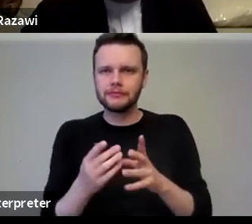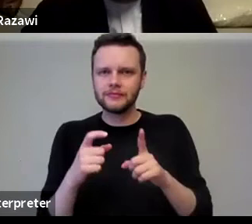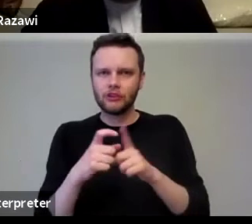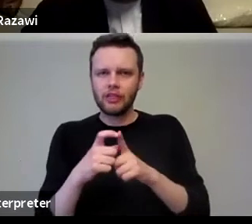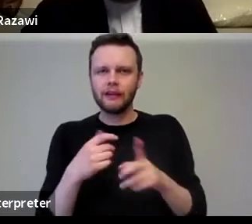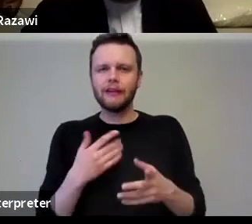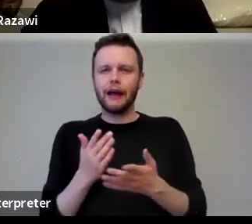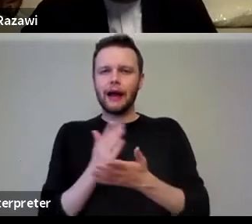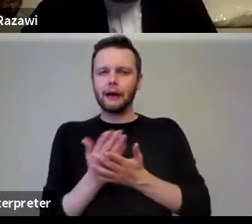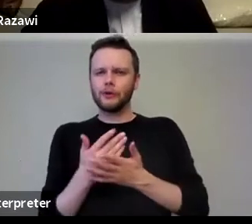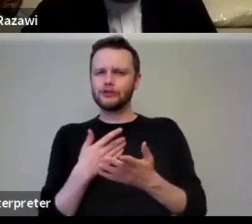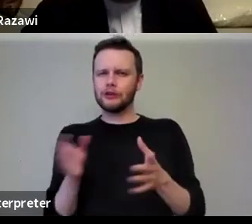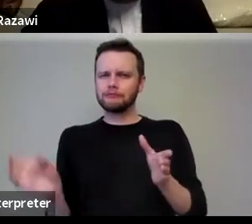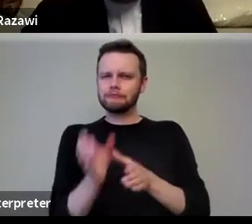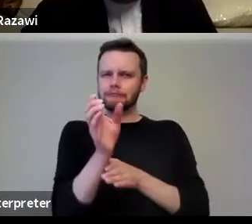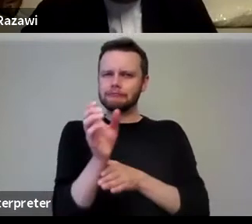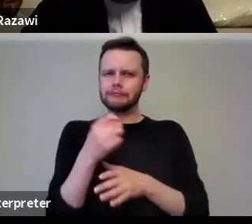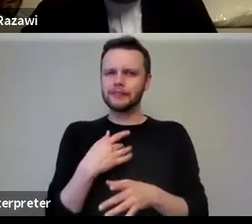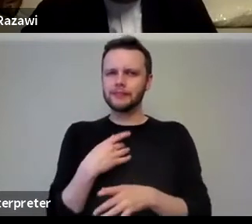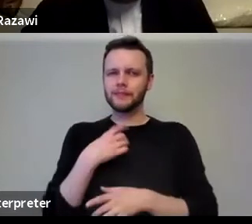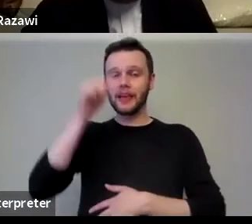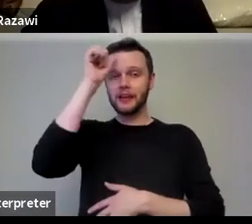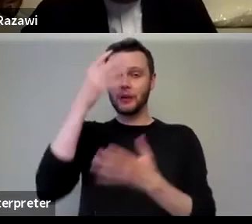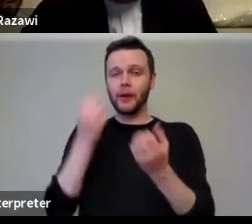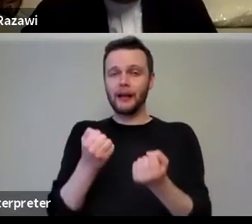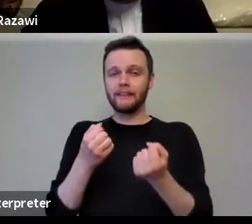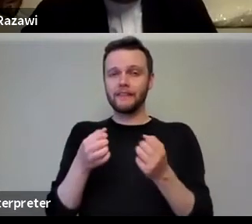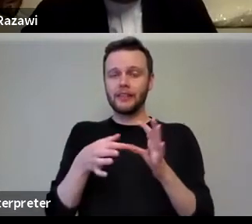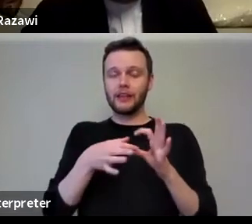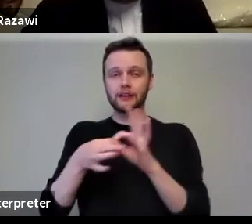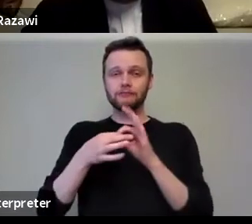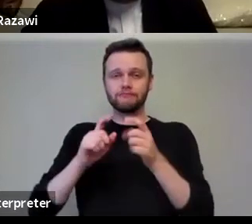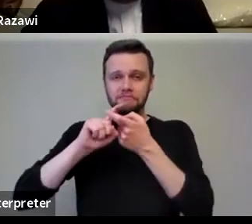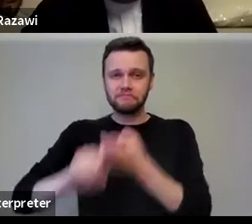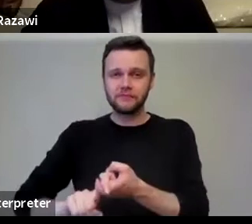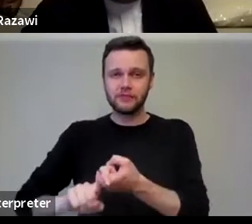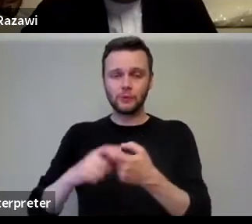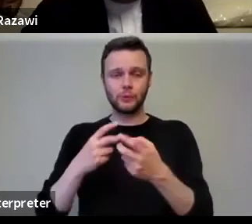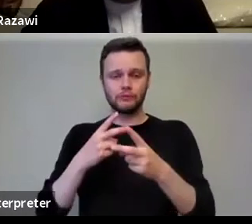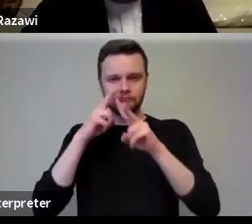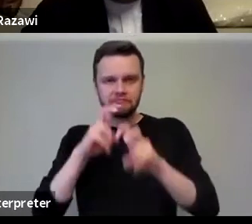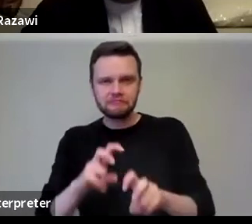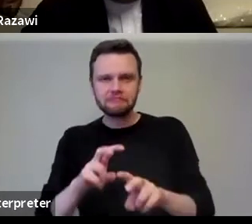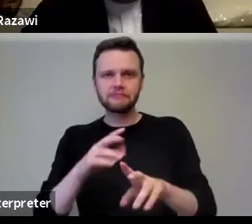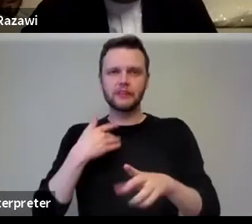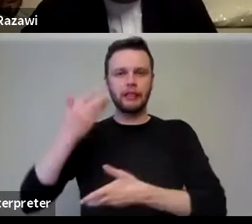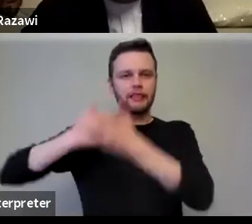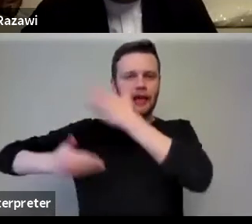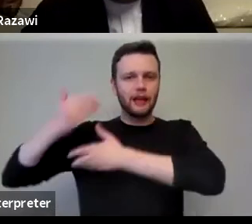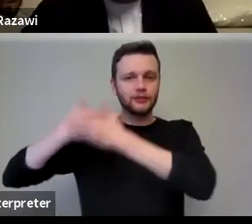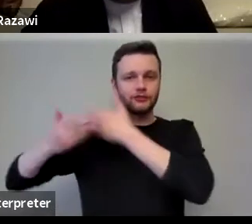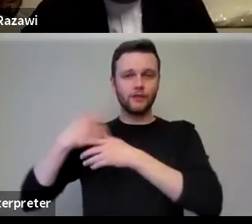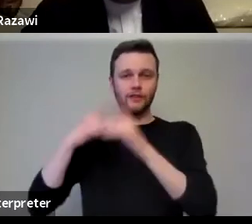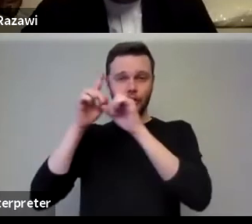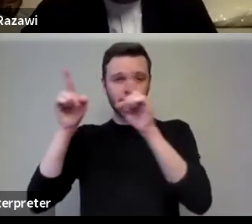post yet, not that I'm aware of, but I know we've got a joint commitment to jointly examine the history of both the